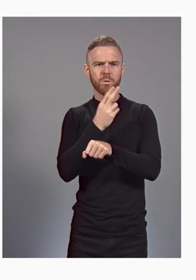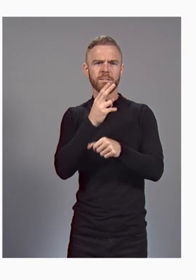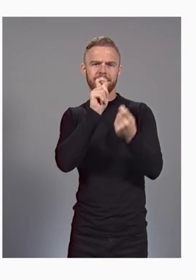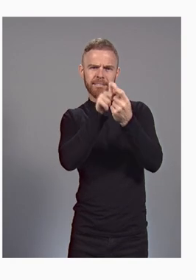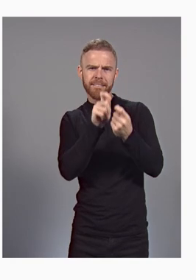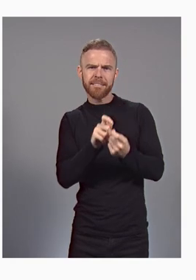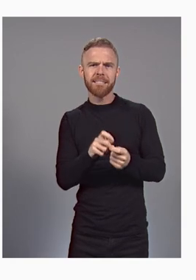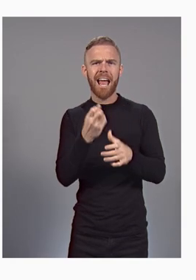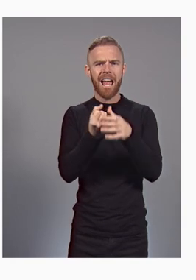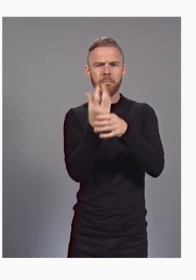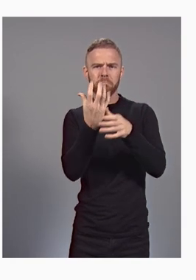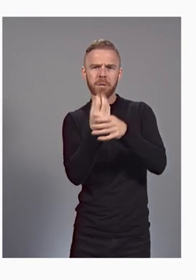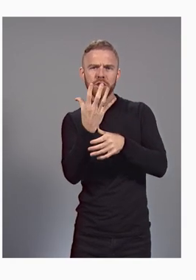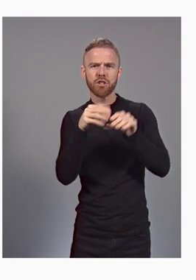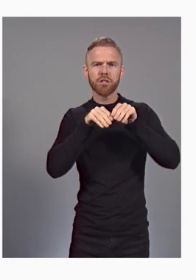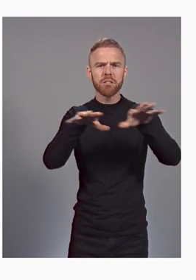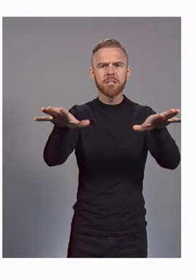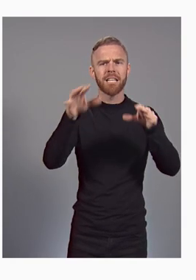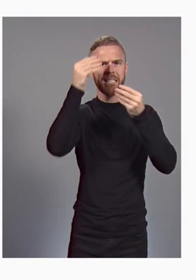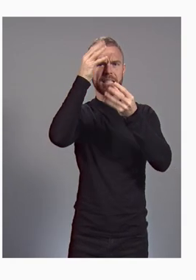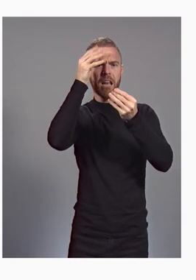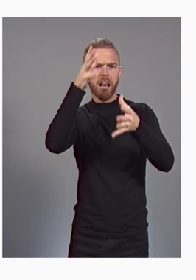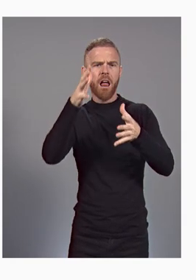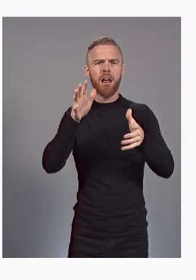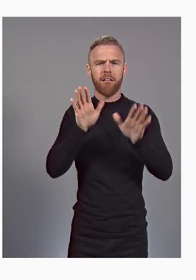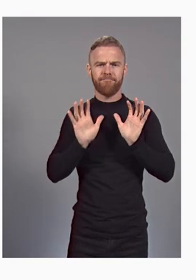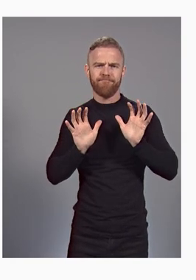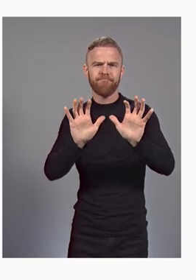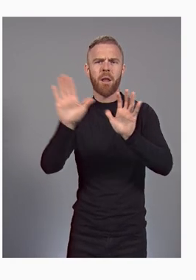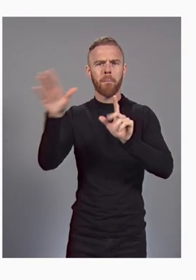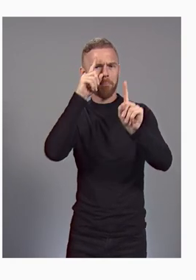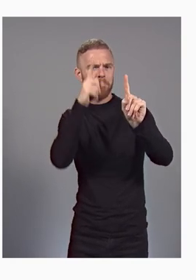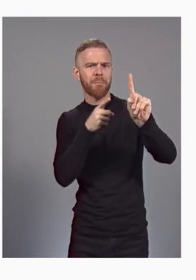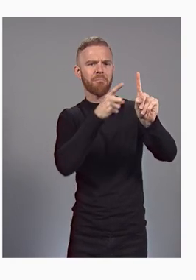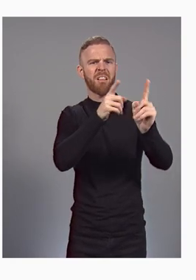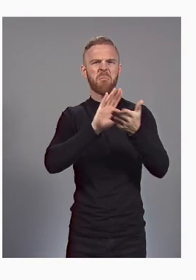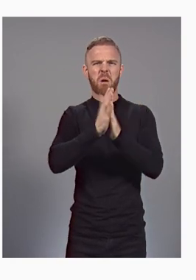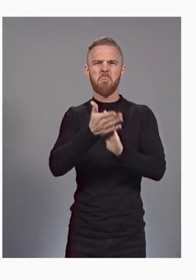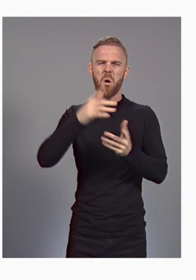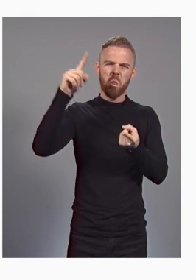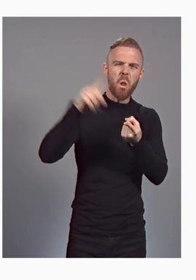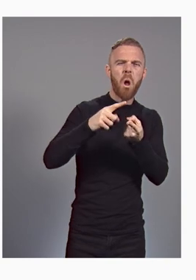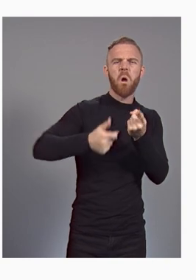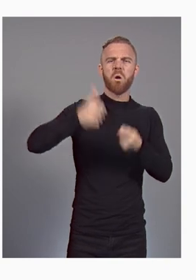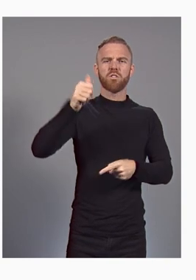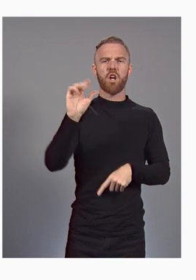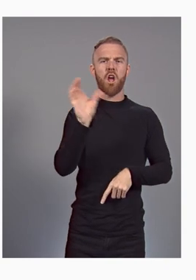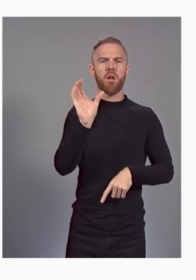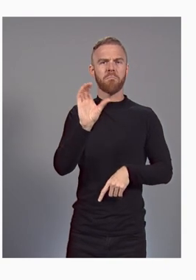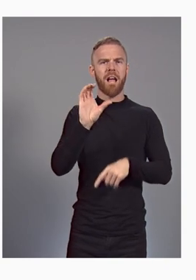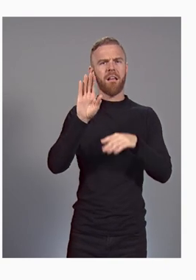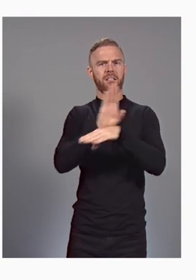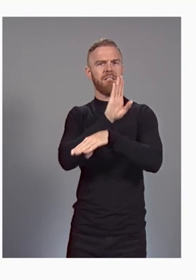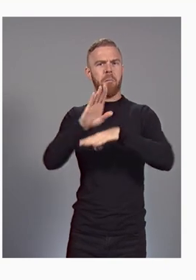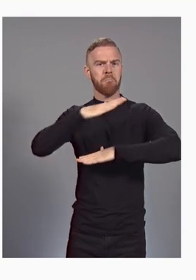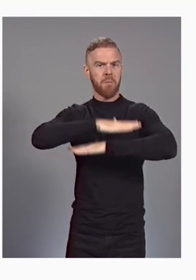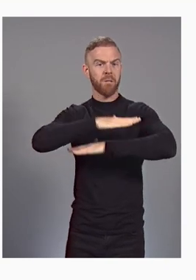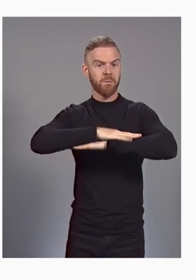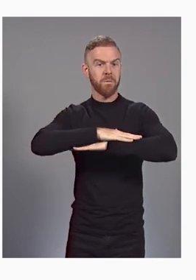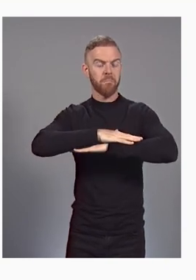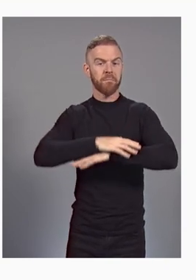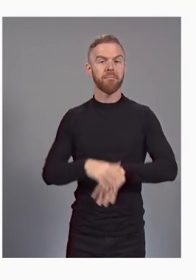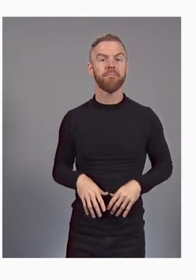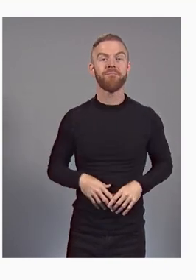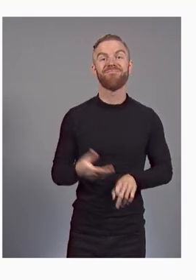to drive their mission to be the lowest carbon commerce platform. Earlier this year, we